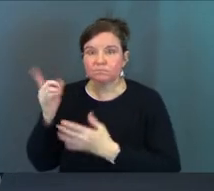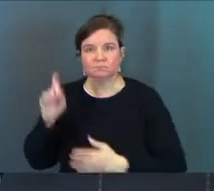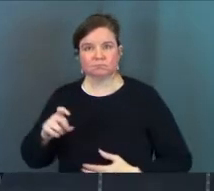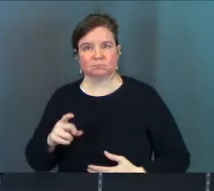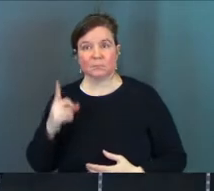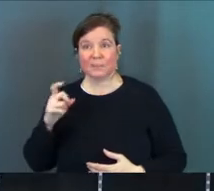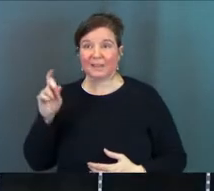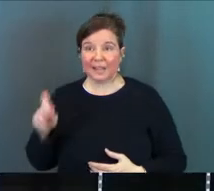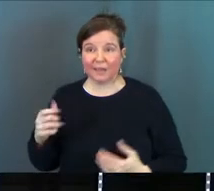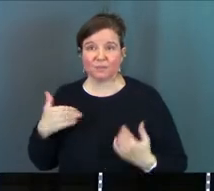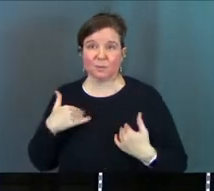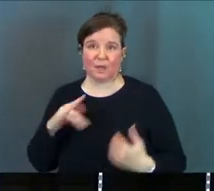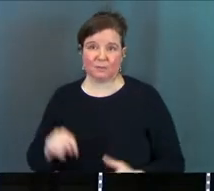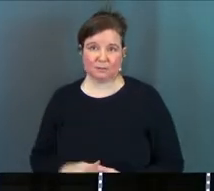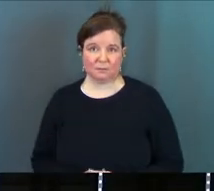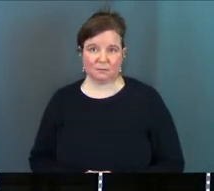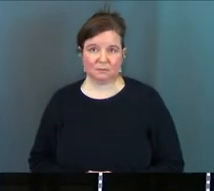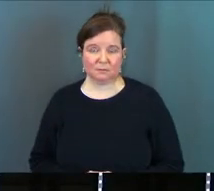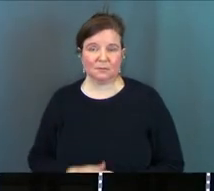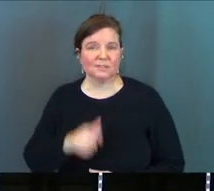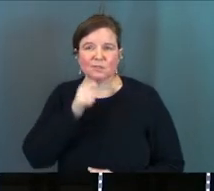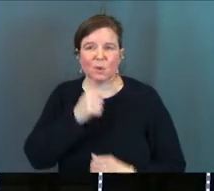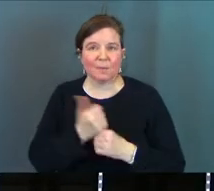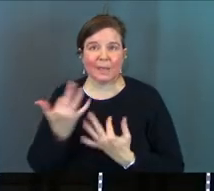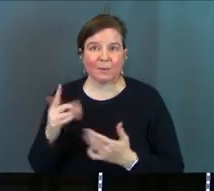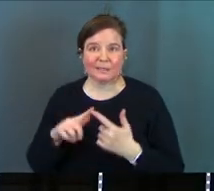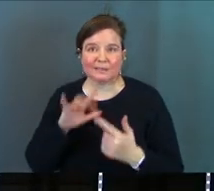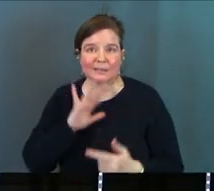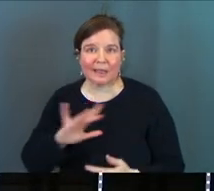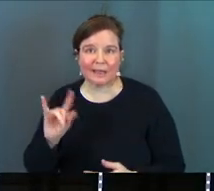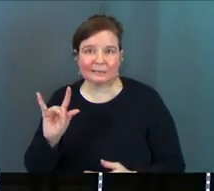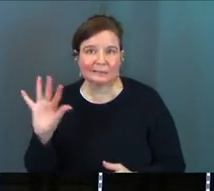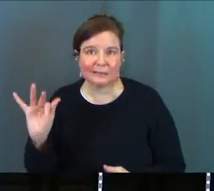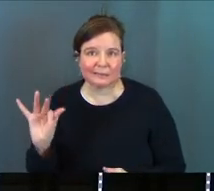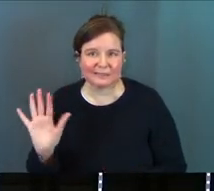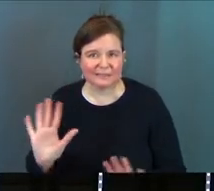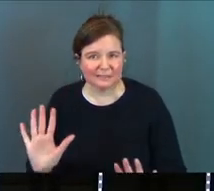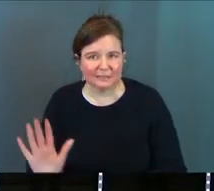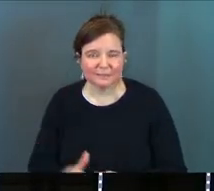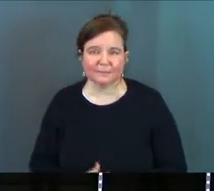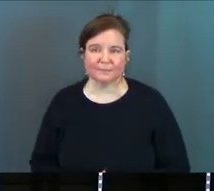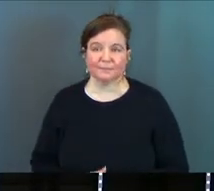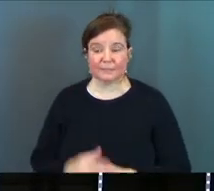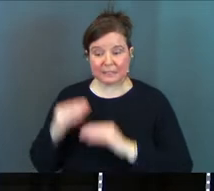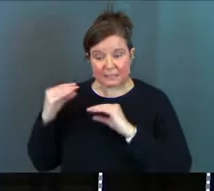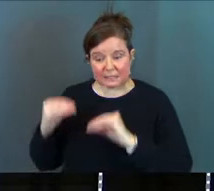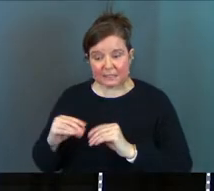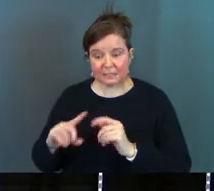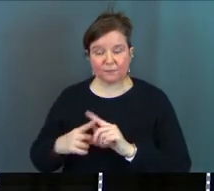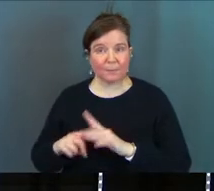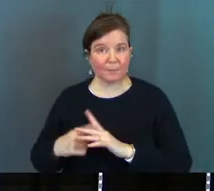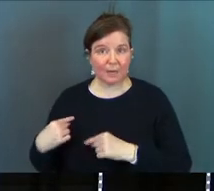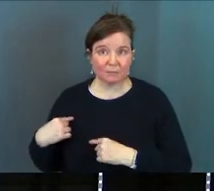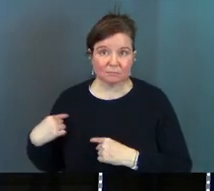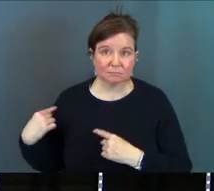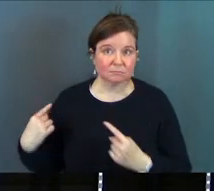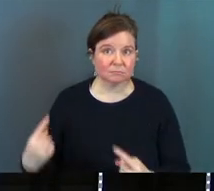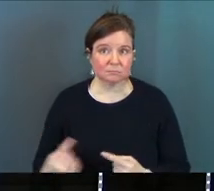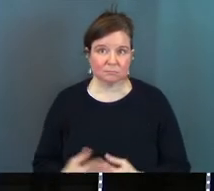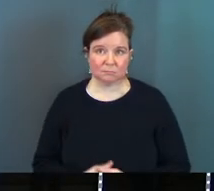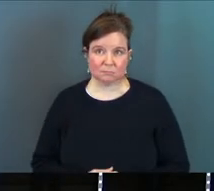because they gotta have it don't make them wait till they're 18 or 19 teach them that from the very beginning